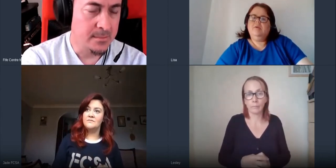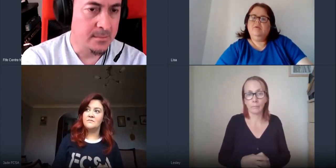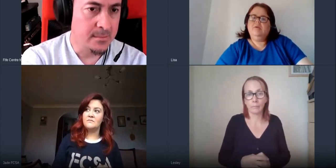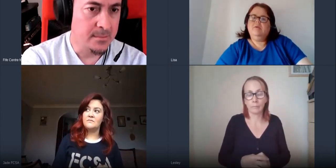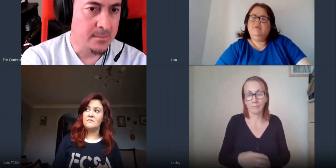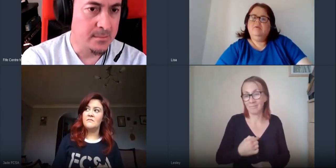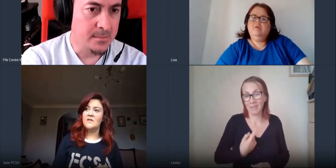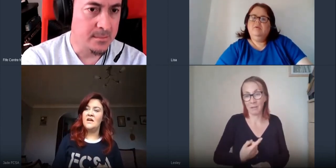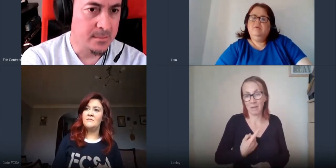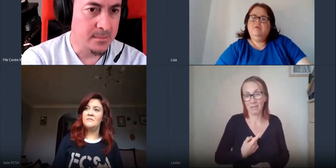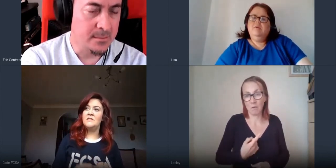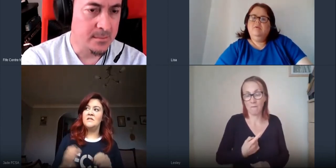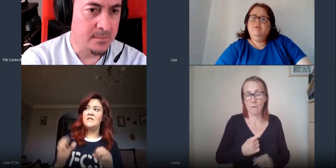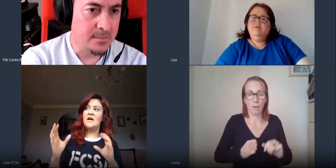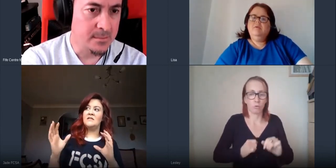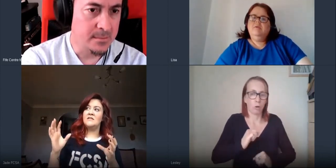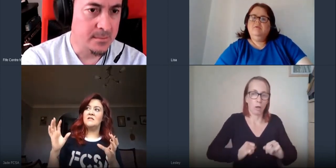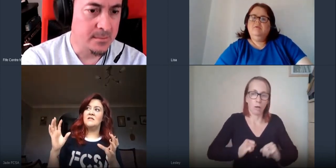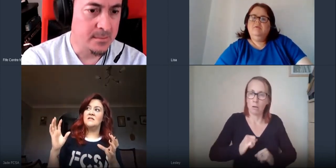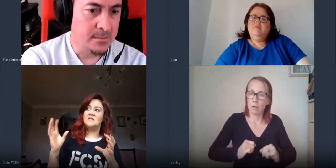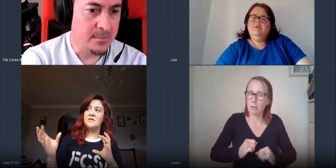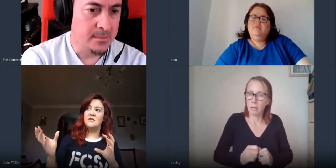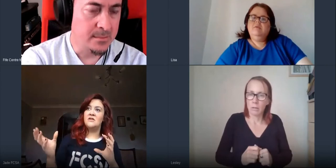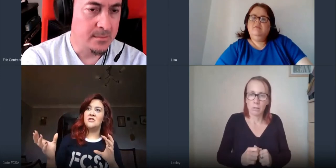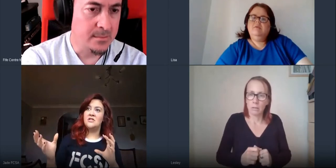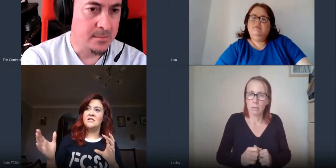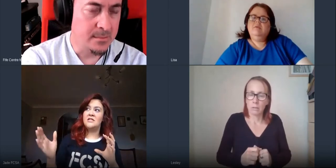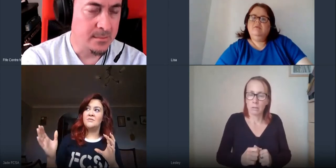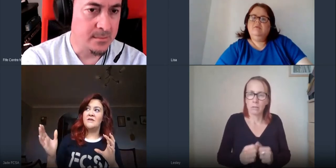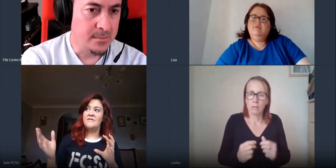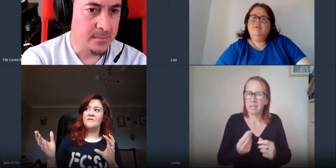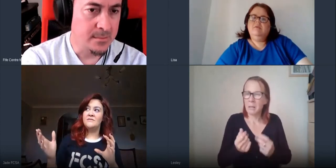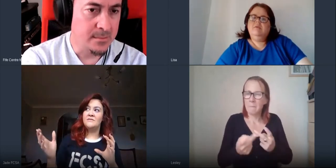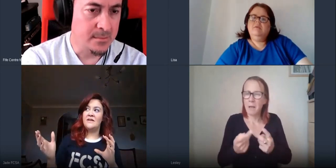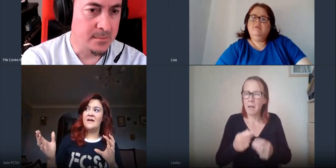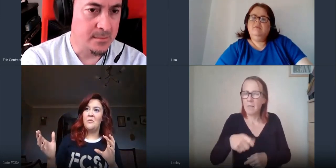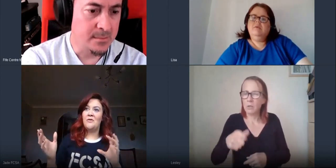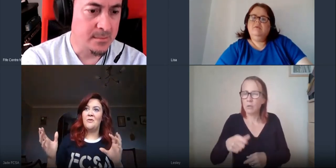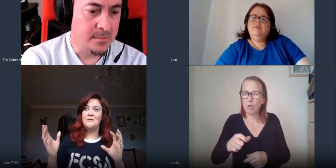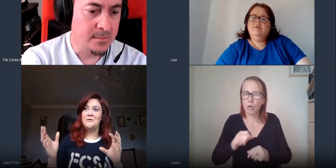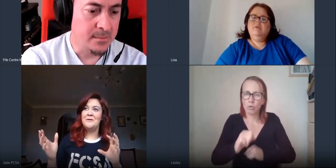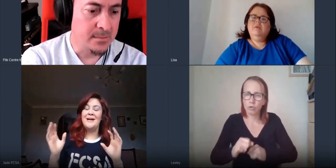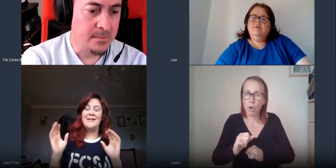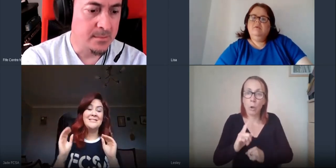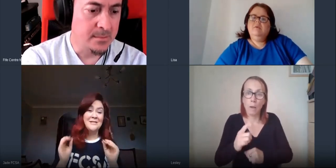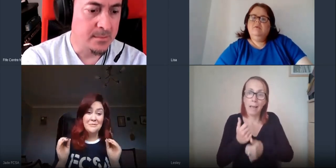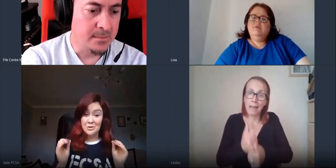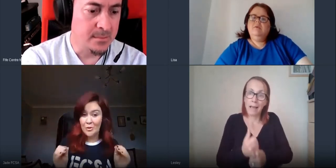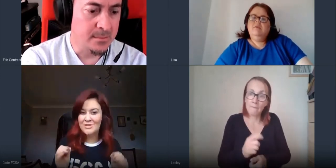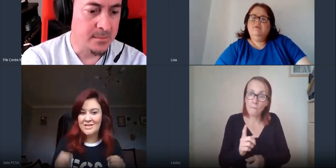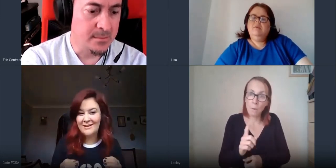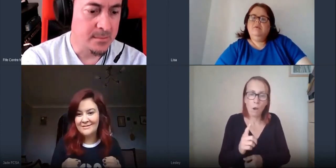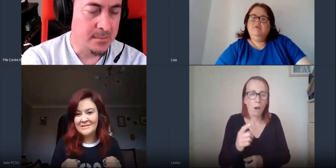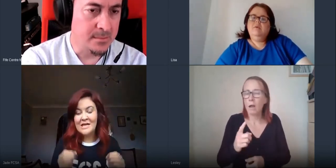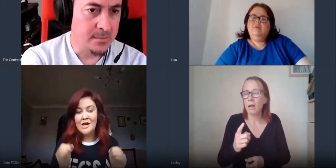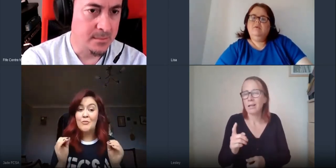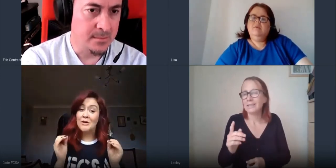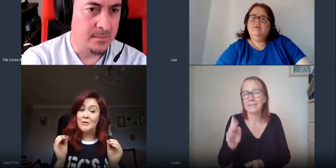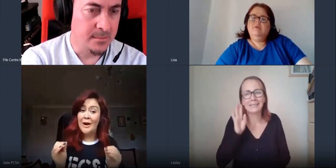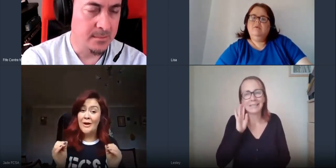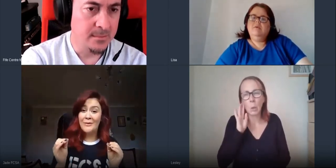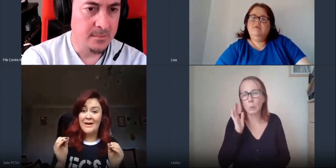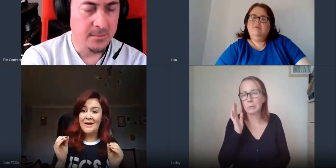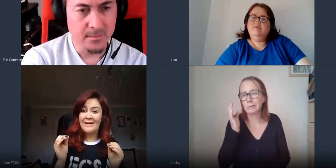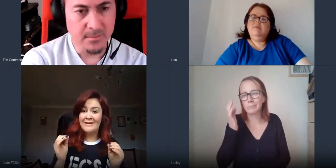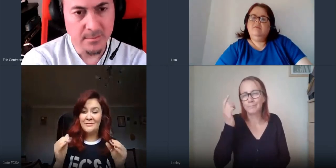um and some of the other students did but they found it really helpful too and it seems so silly but you know